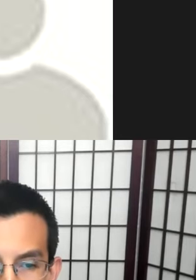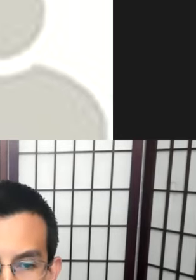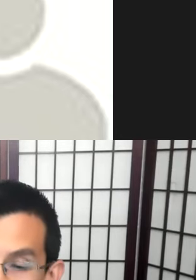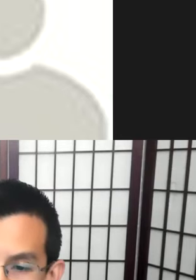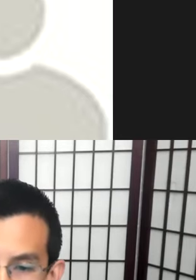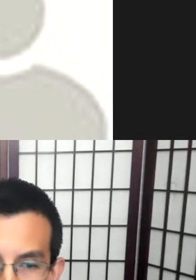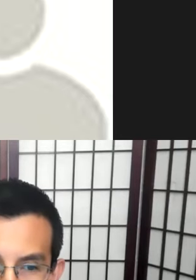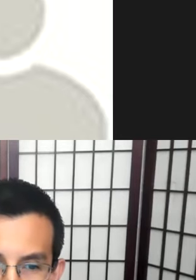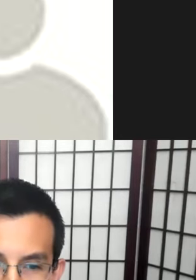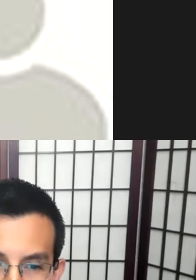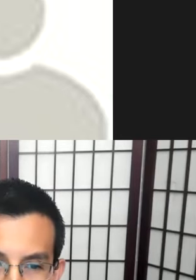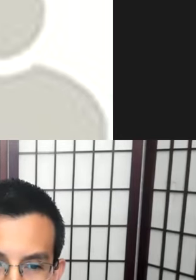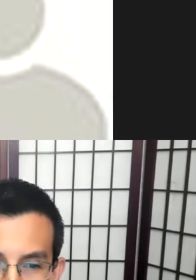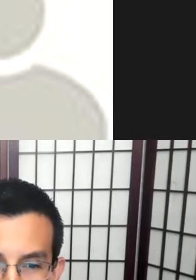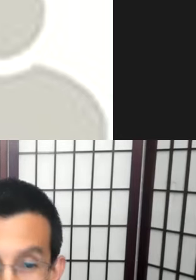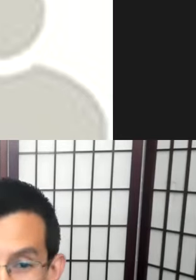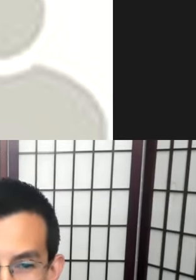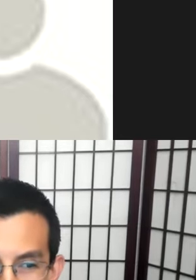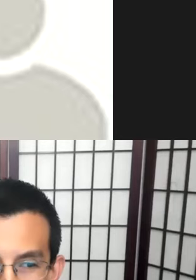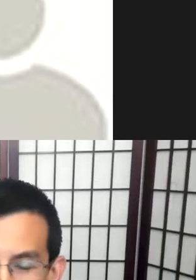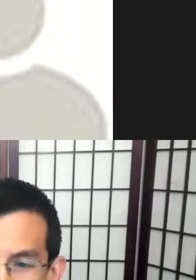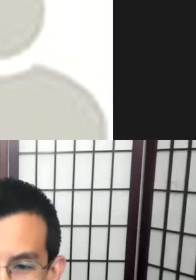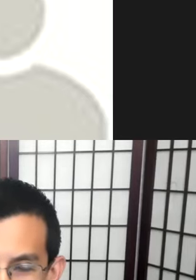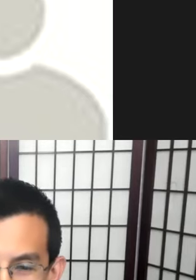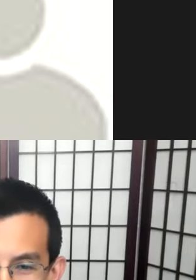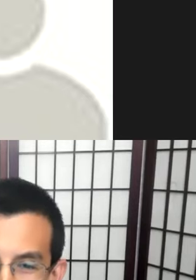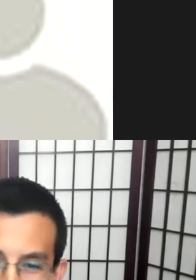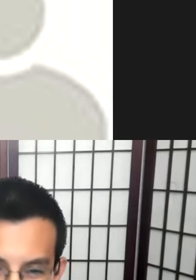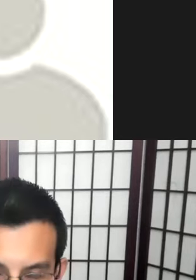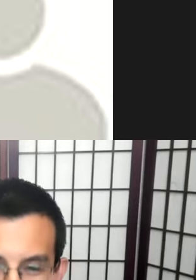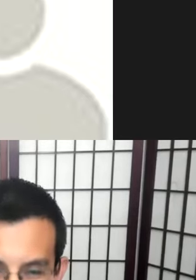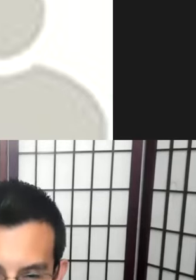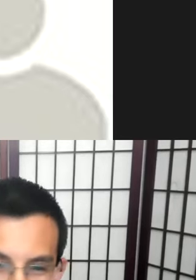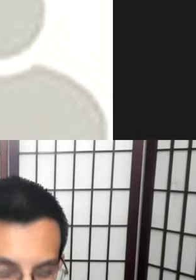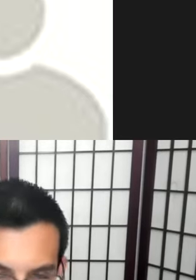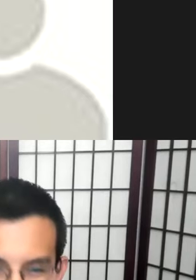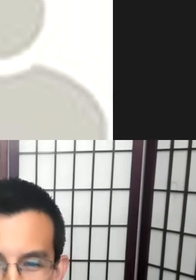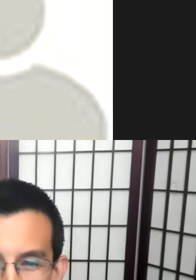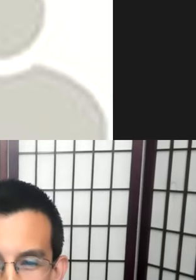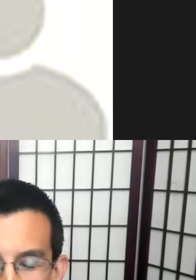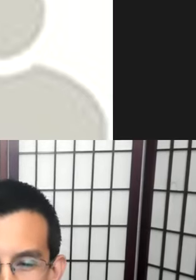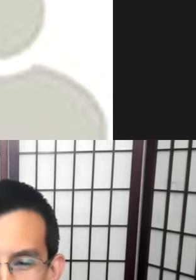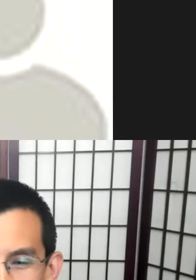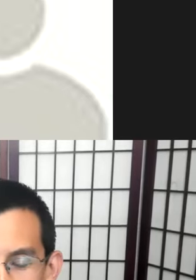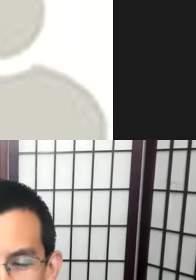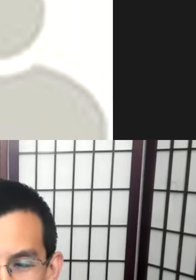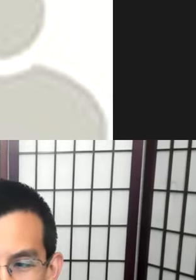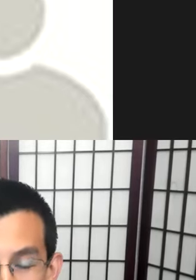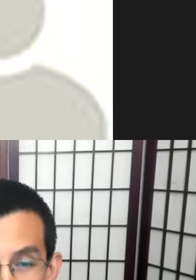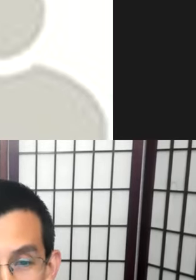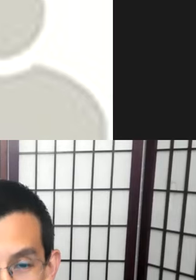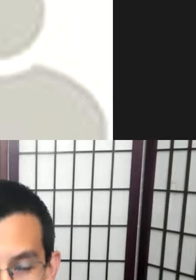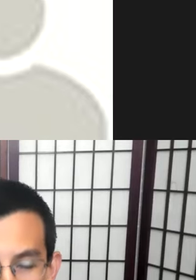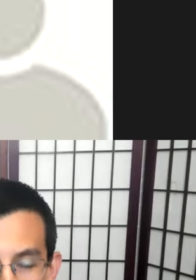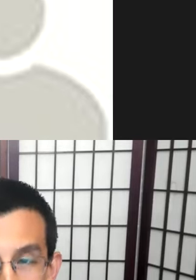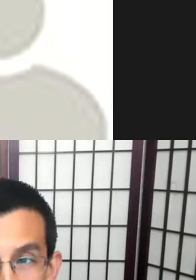about how indigenous centered work often doesn't get recognized in the academy, and that is indeed a problem and can be, I think, addressed